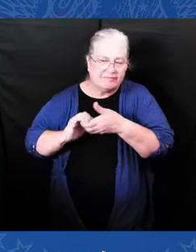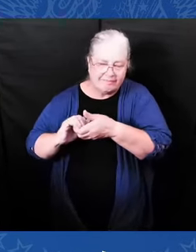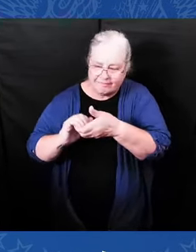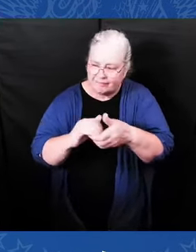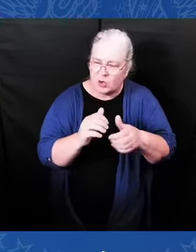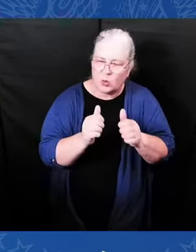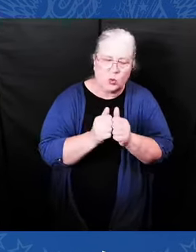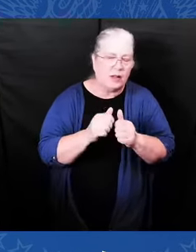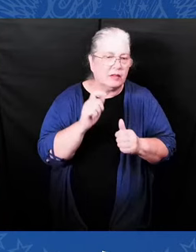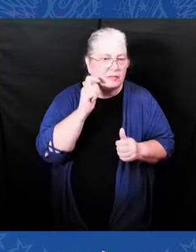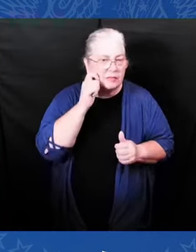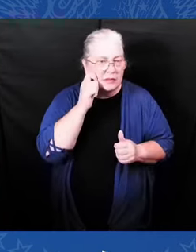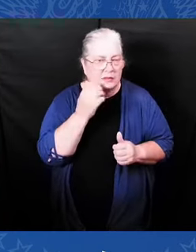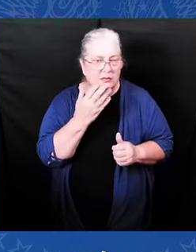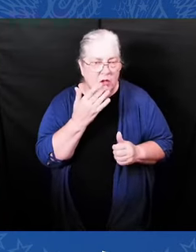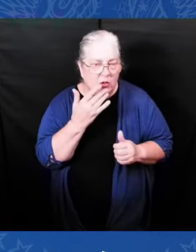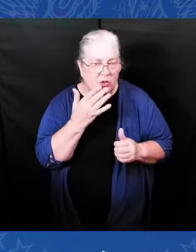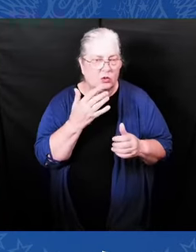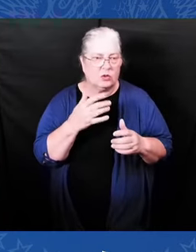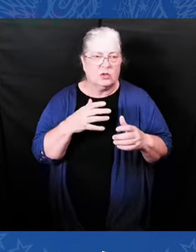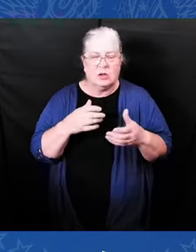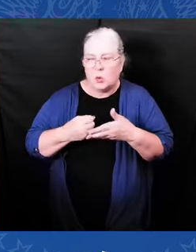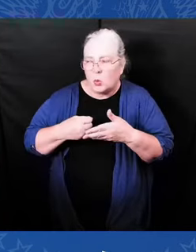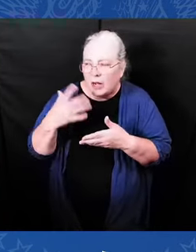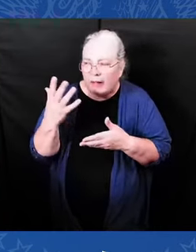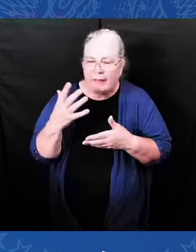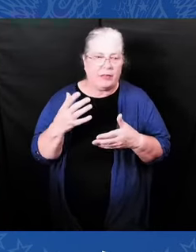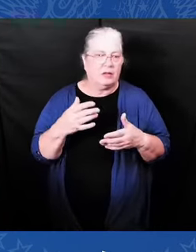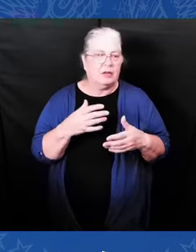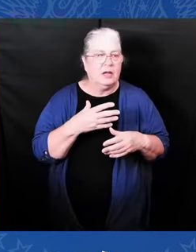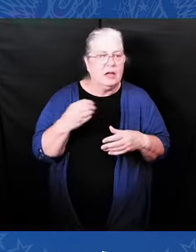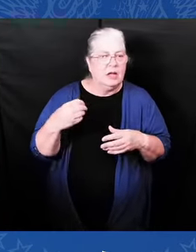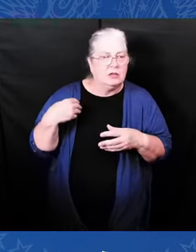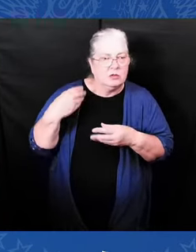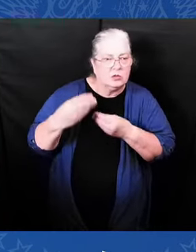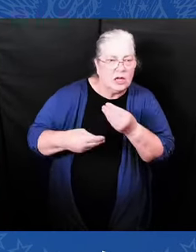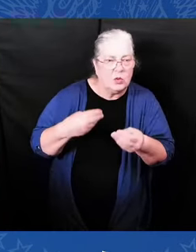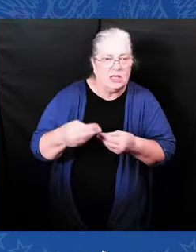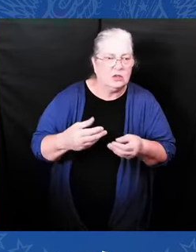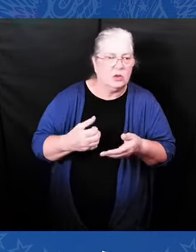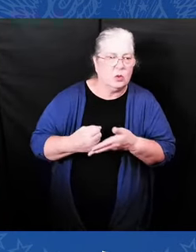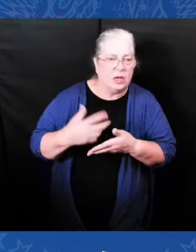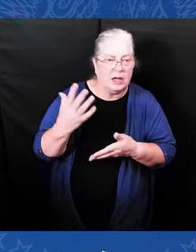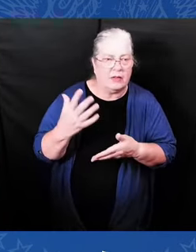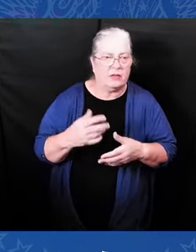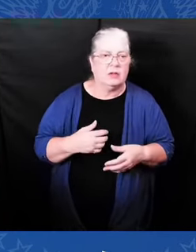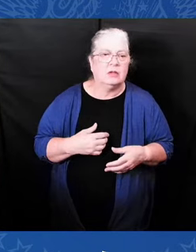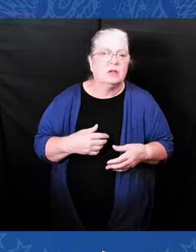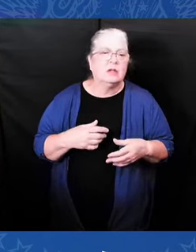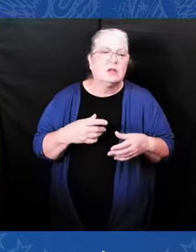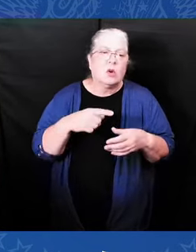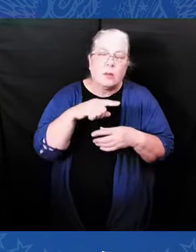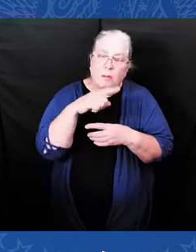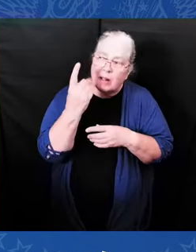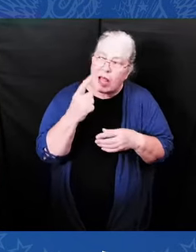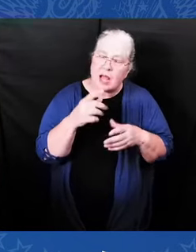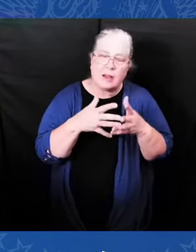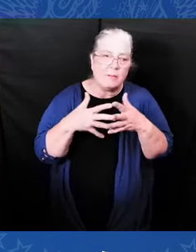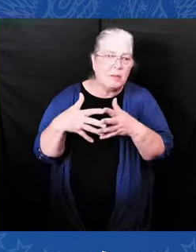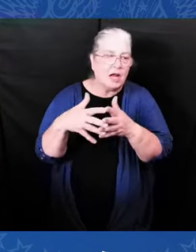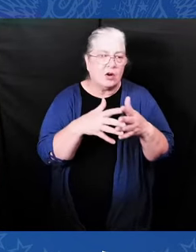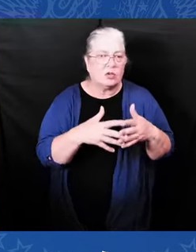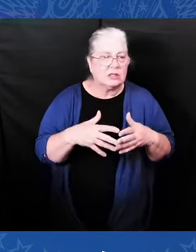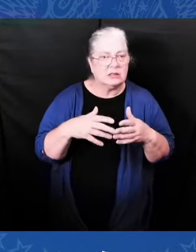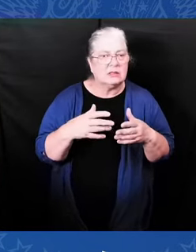permanent authorization of the Minority Business Development Agency, for the first time in history, helping even more Black borrowers —